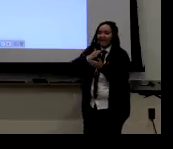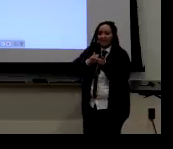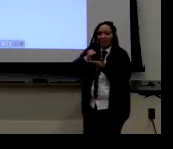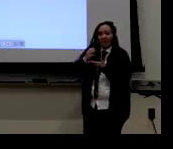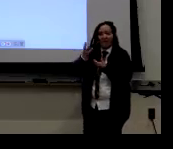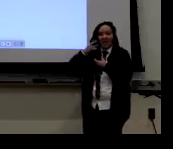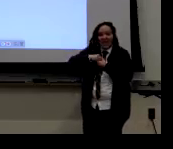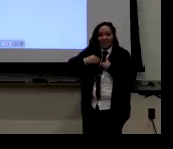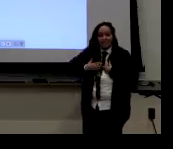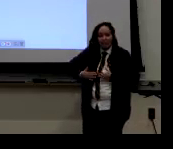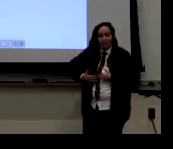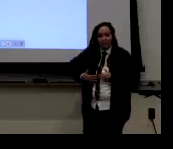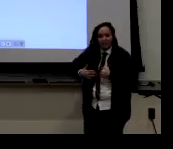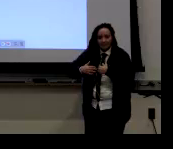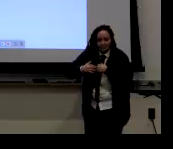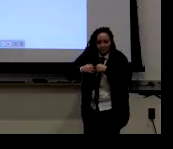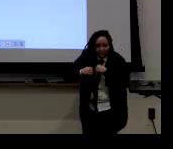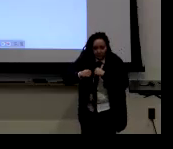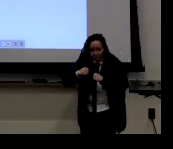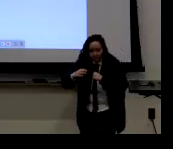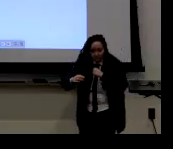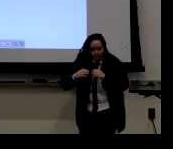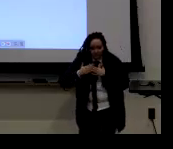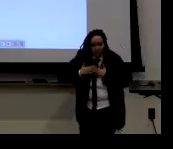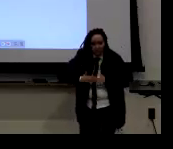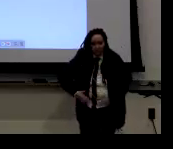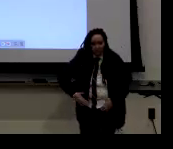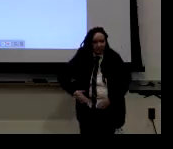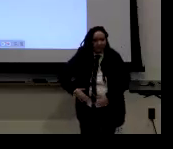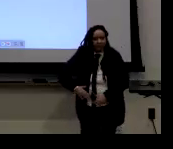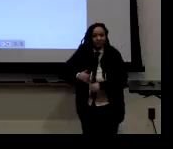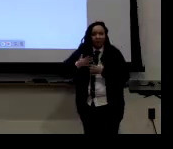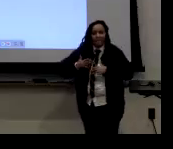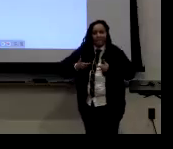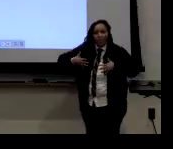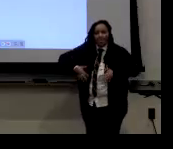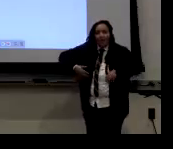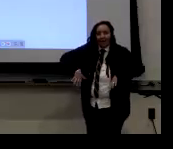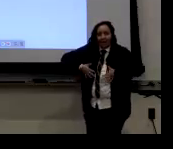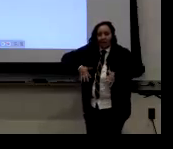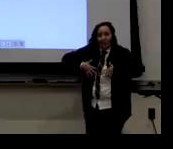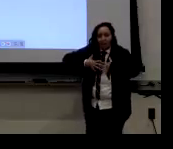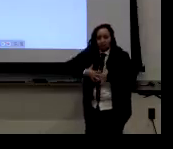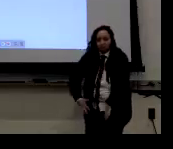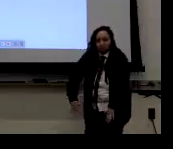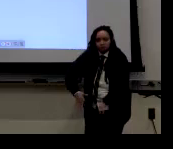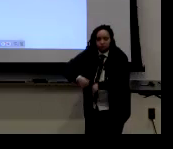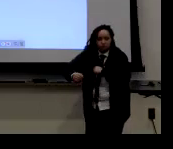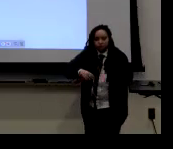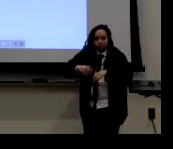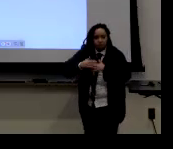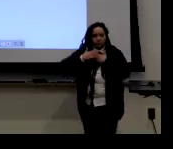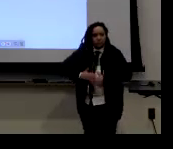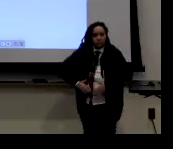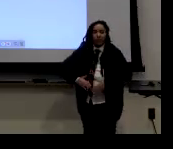maybe that marginalized group doesn't want to show that part of their body, they'll slouch down like this to make it more flat in the front, um,